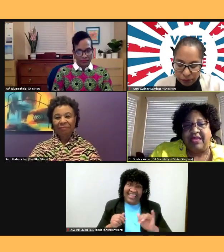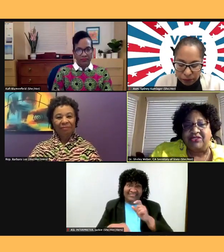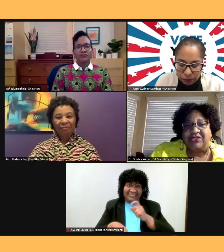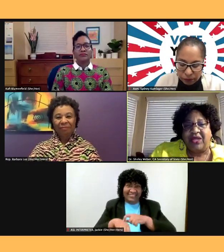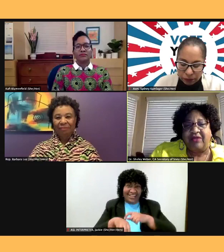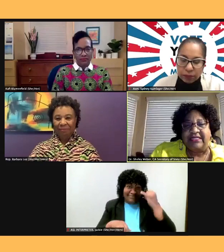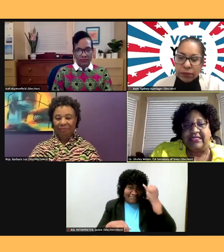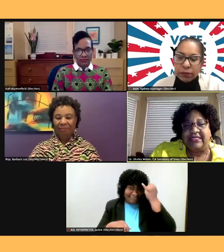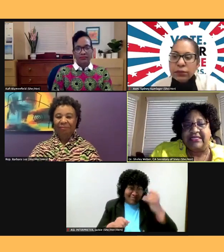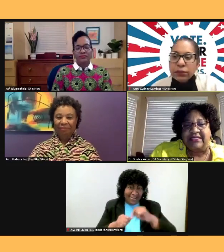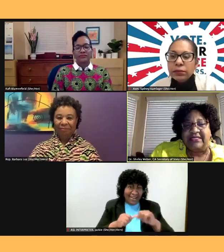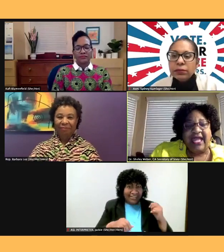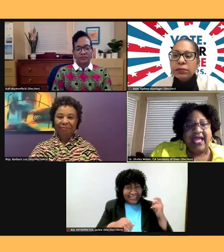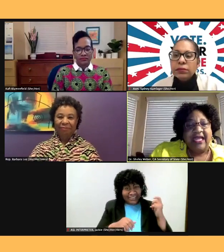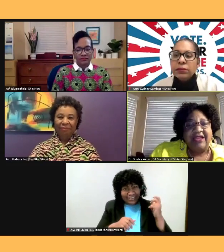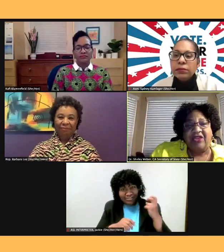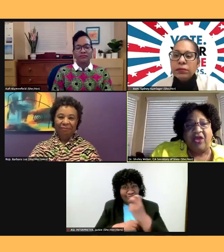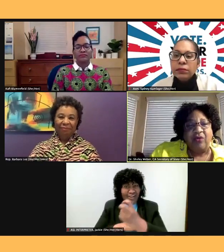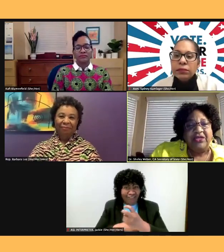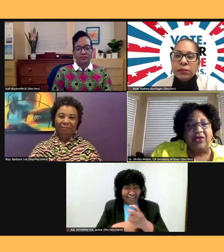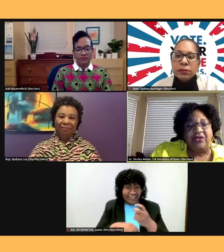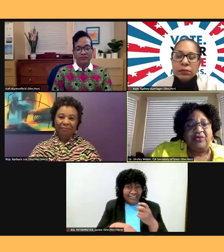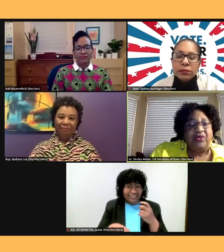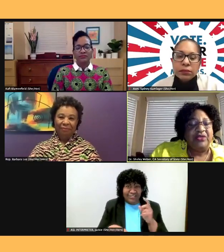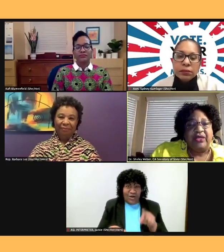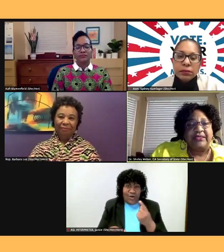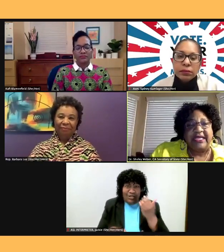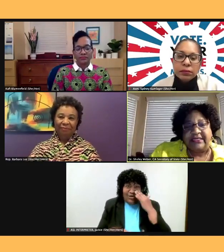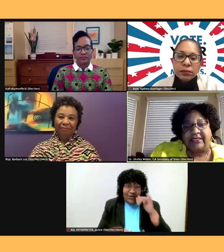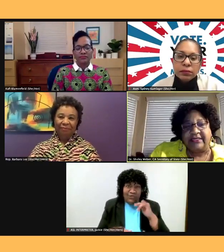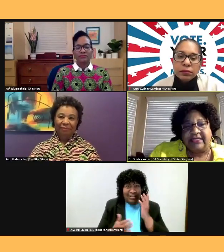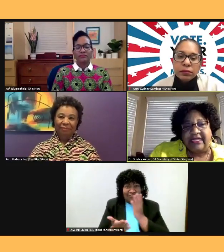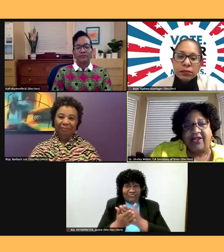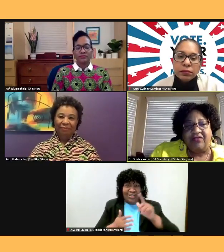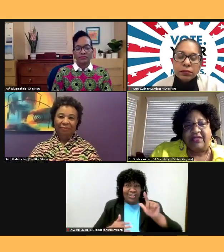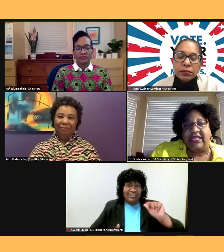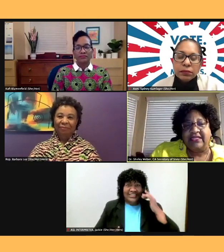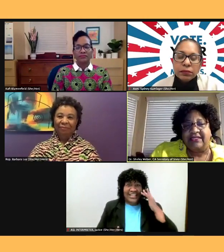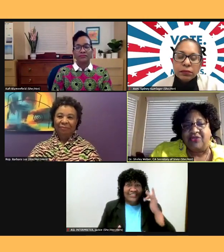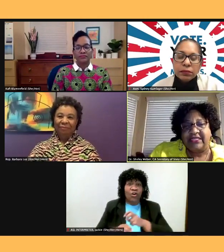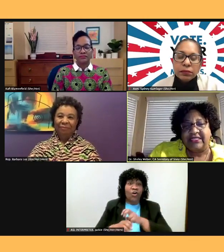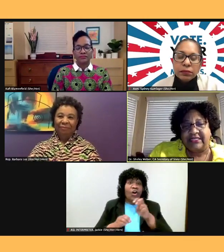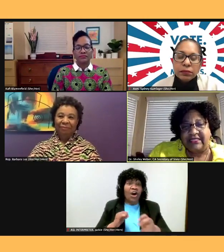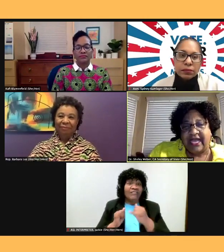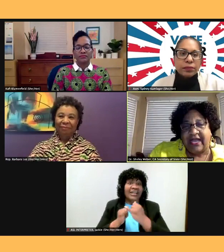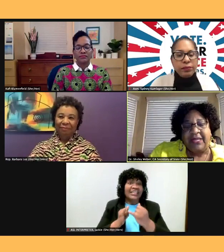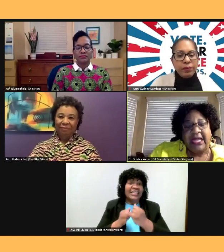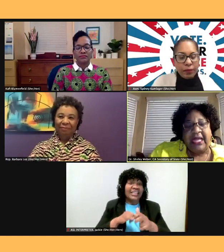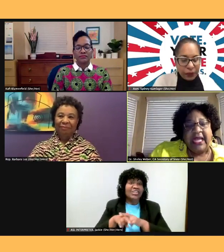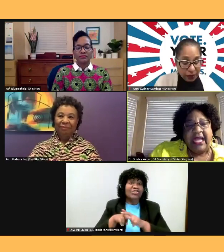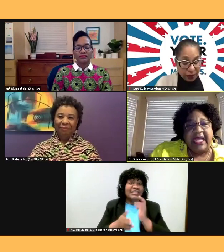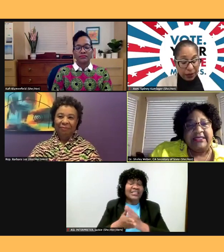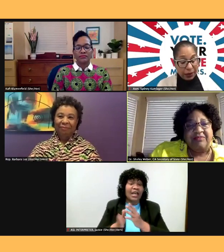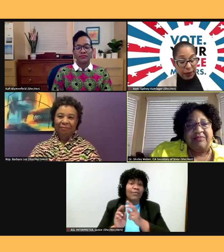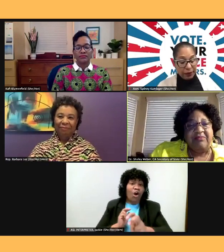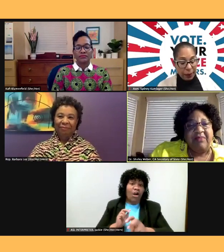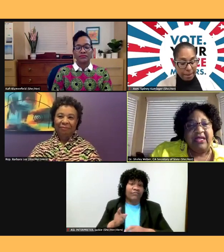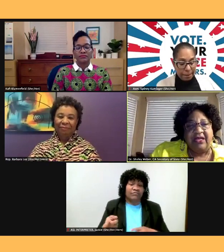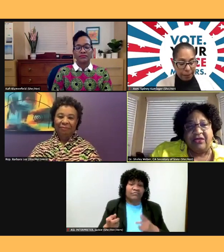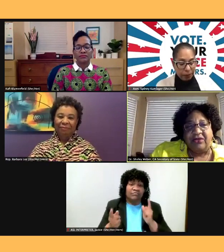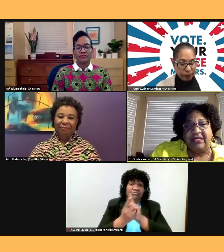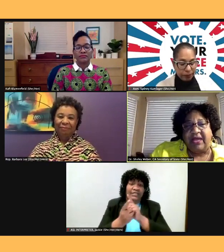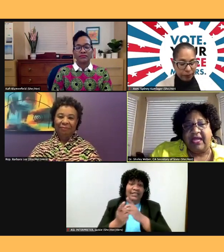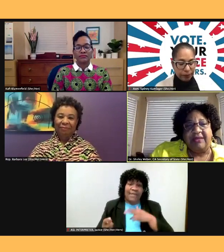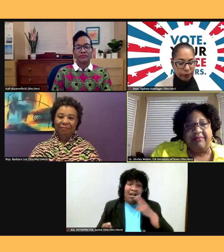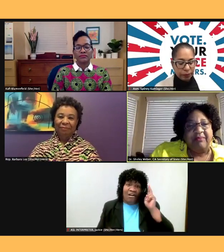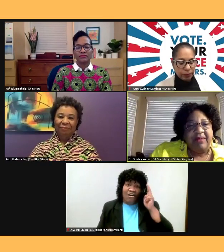distance and, and, and only know that you were going to Los Angeles and getting off at the end of the train stop and to meet my uncle and my, and my